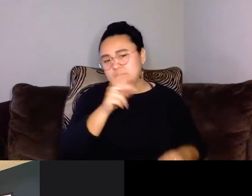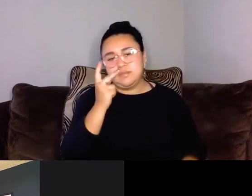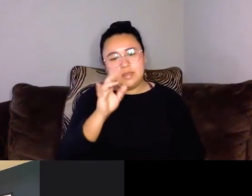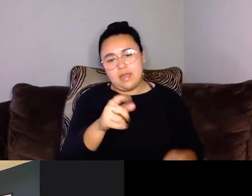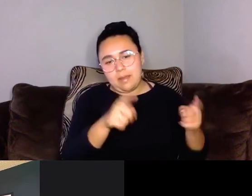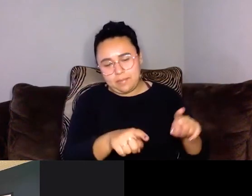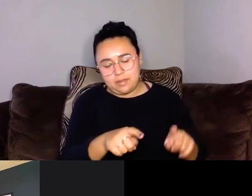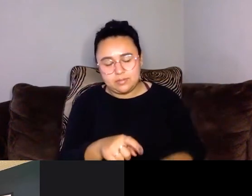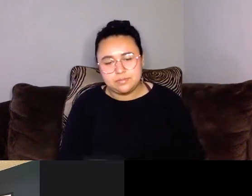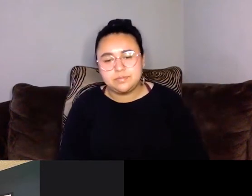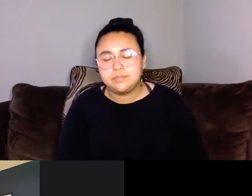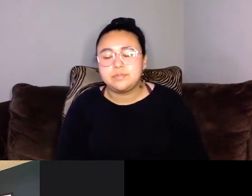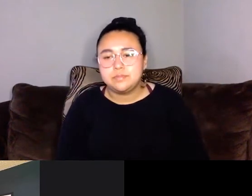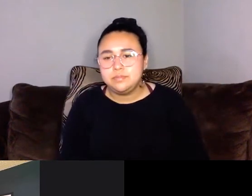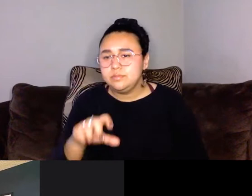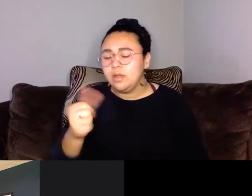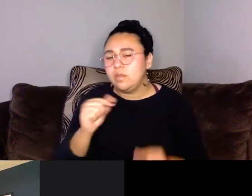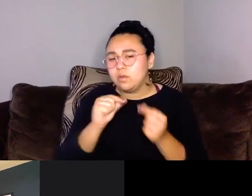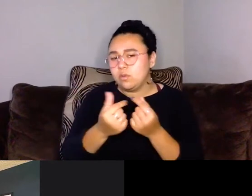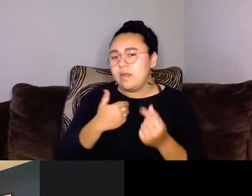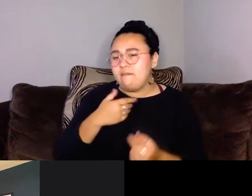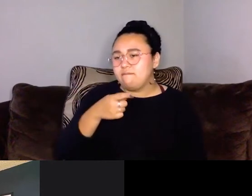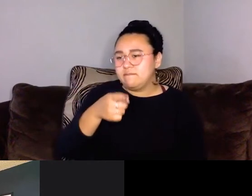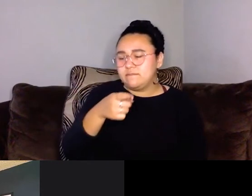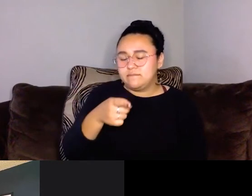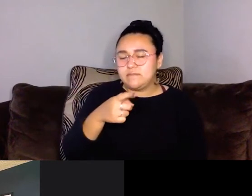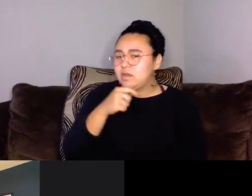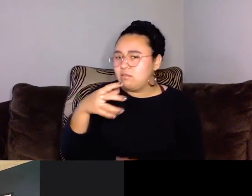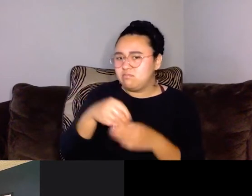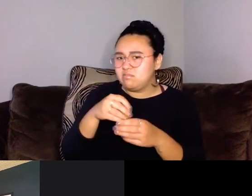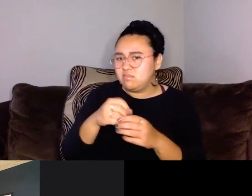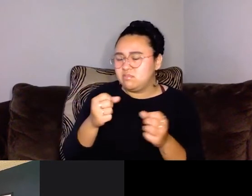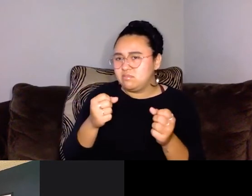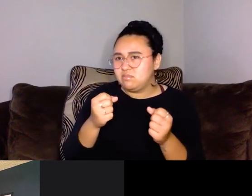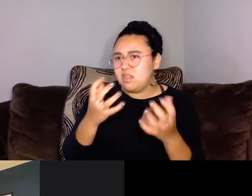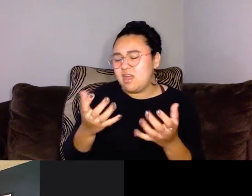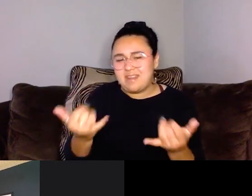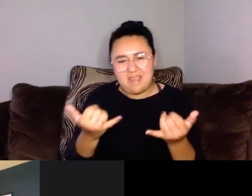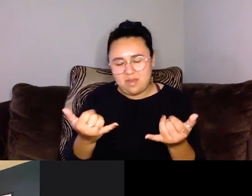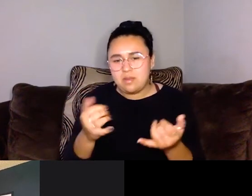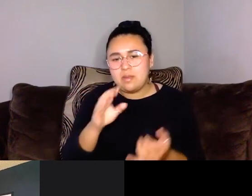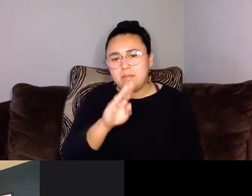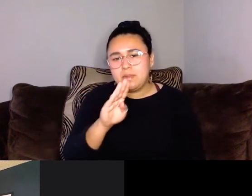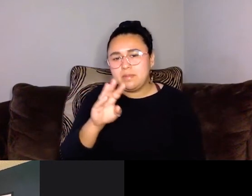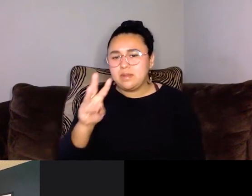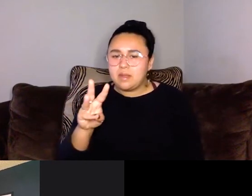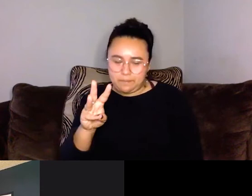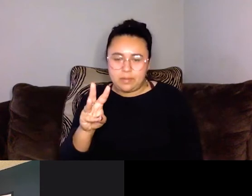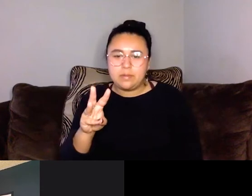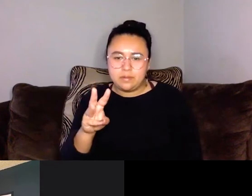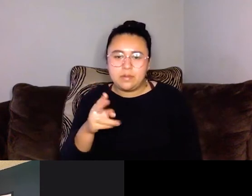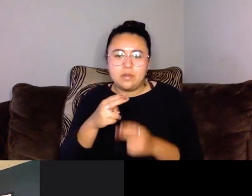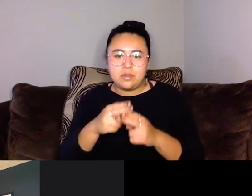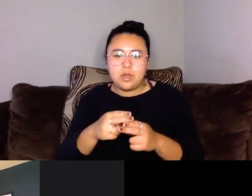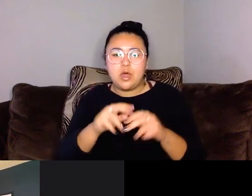happen. Um, another group that I have, I don't participate in it very much anymore is a BBW group called Curvy